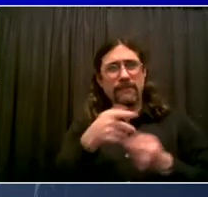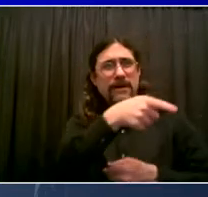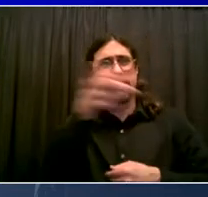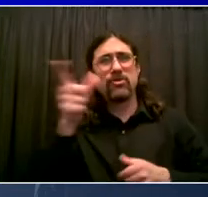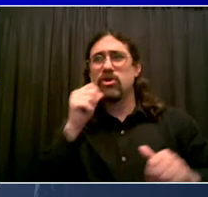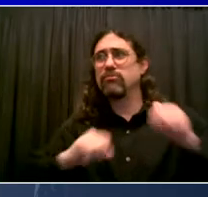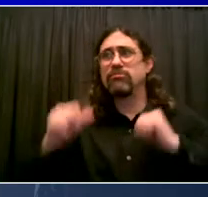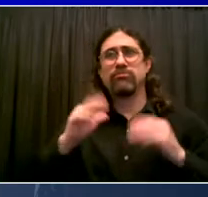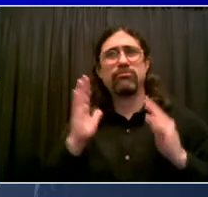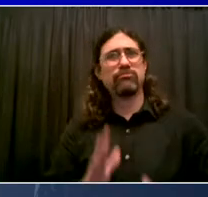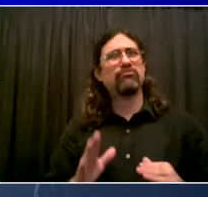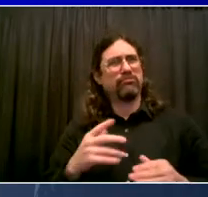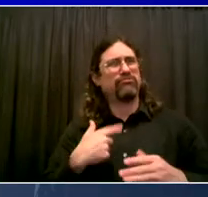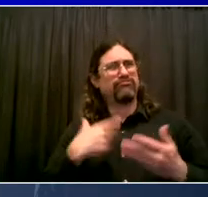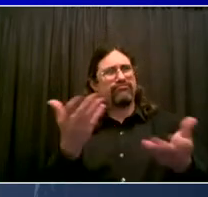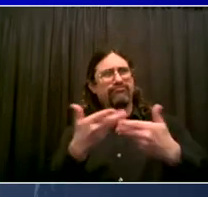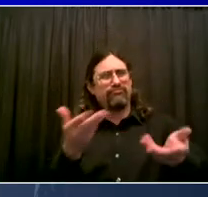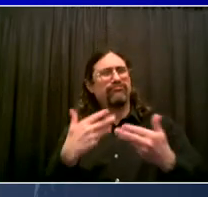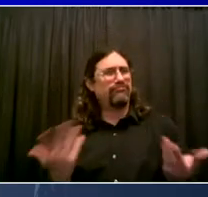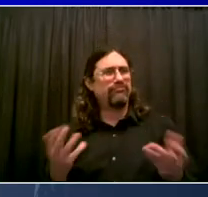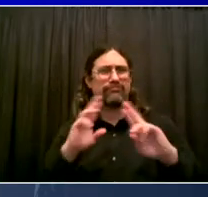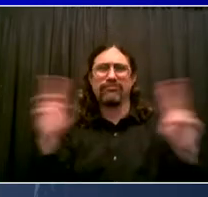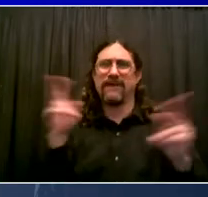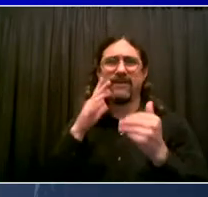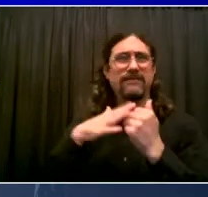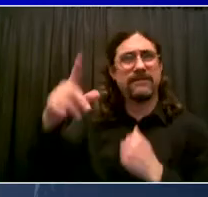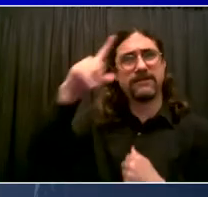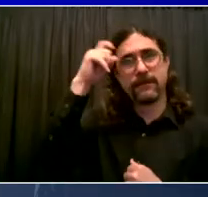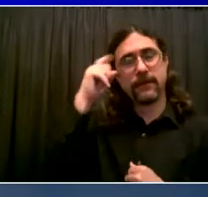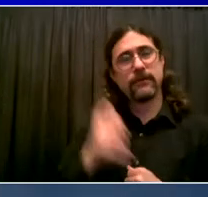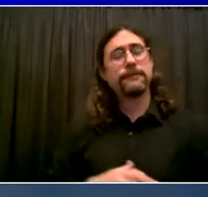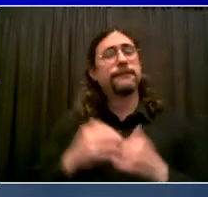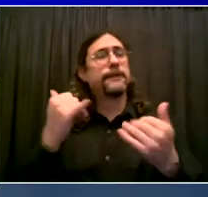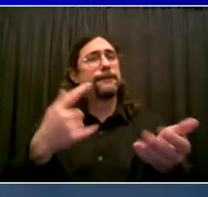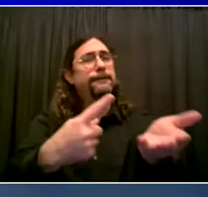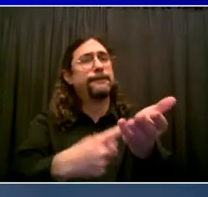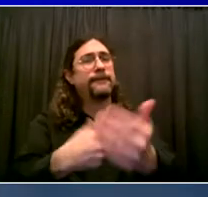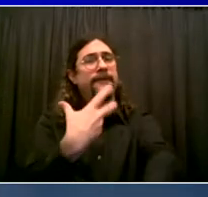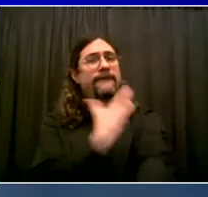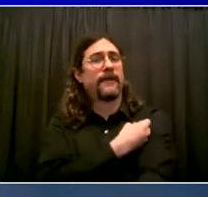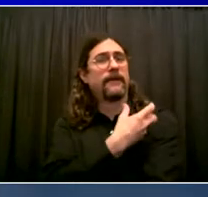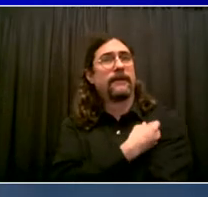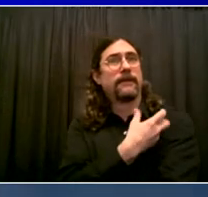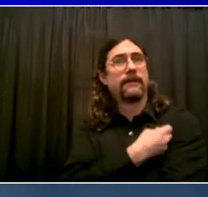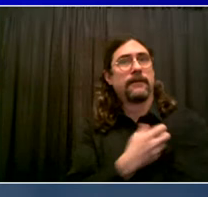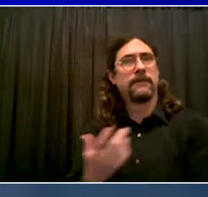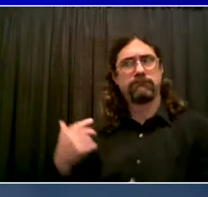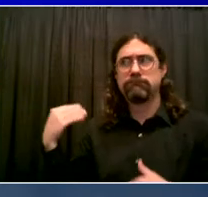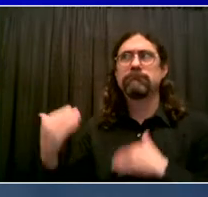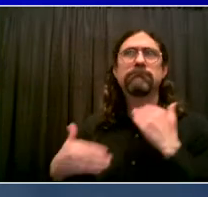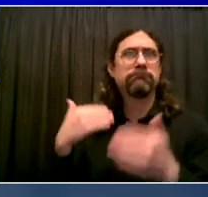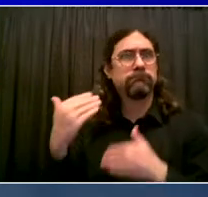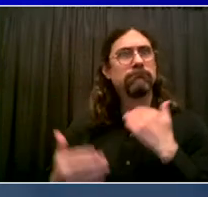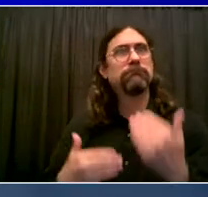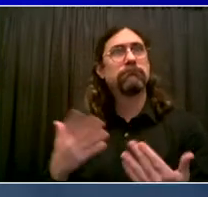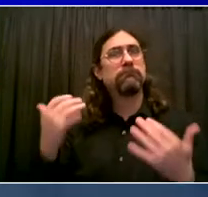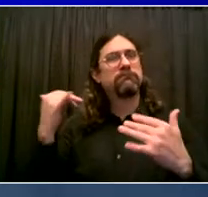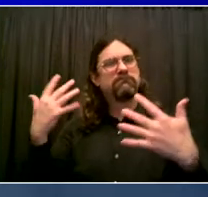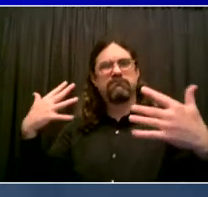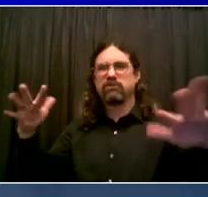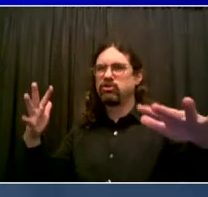first, let me give you the overview. The overview today is a very good one. Again, we have passed 3 million vaccinations from day one,